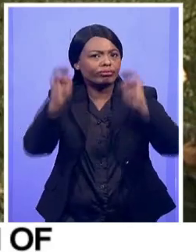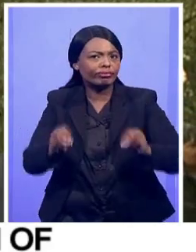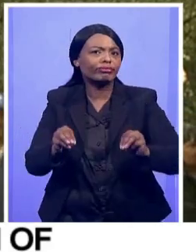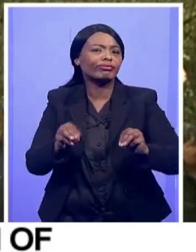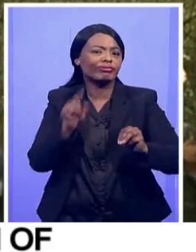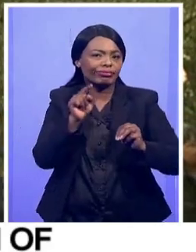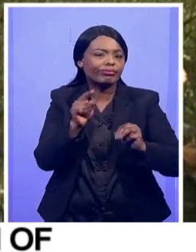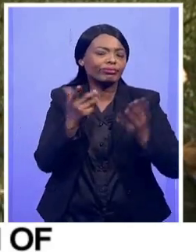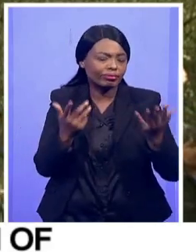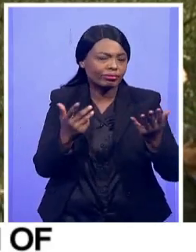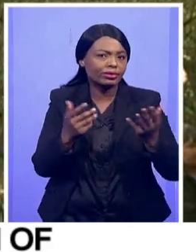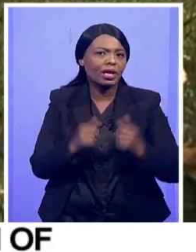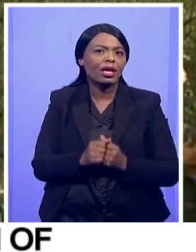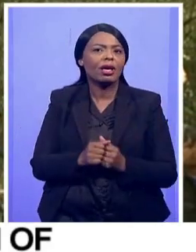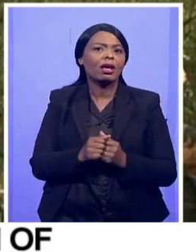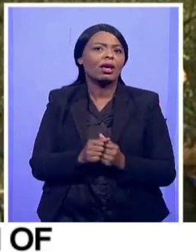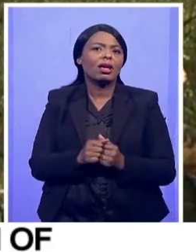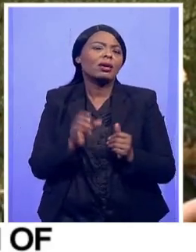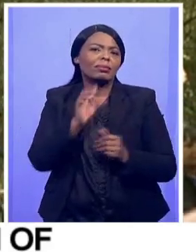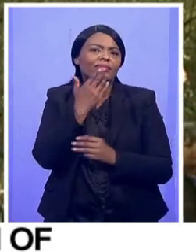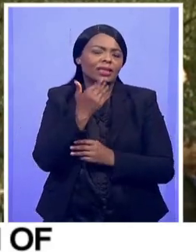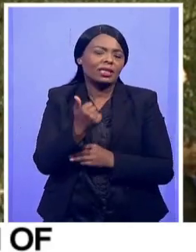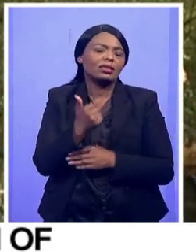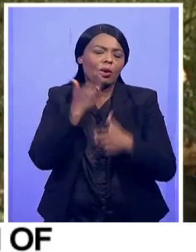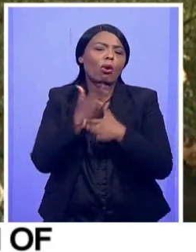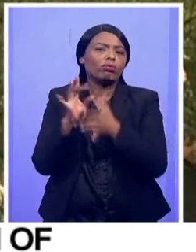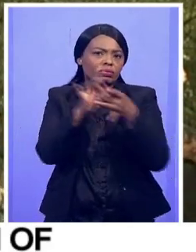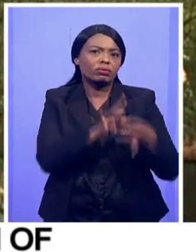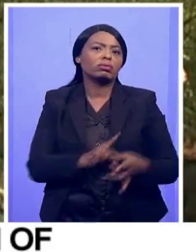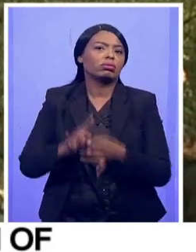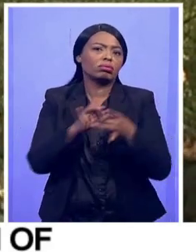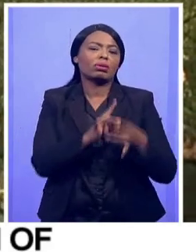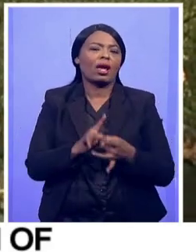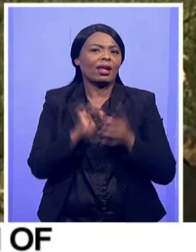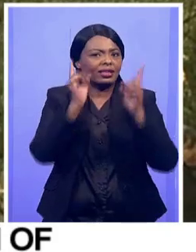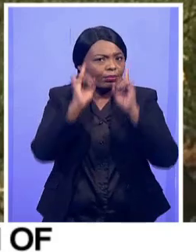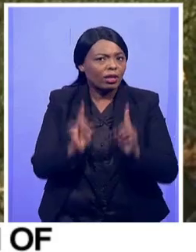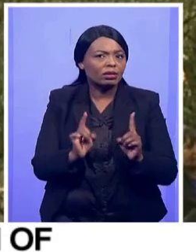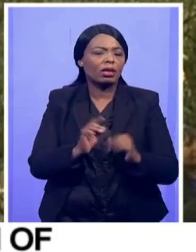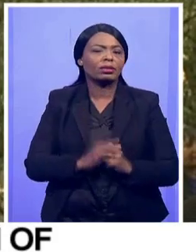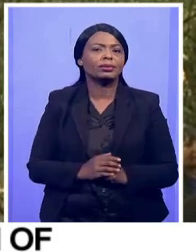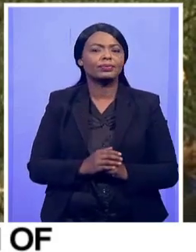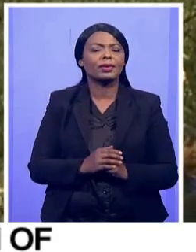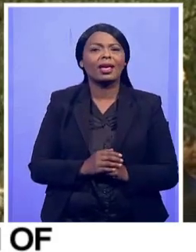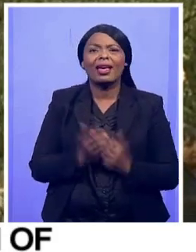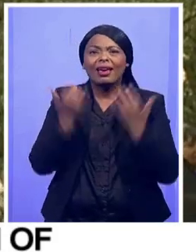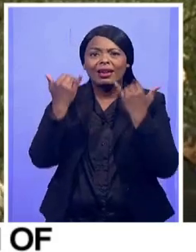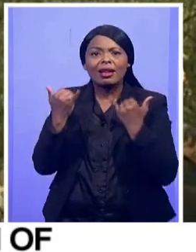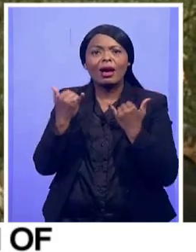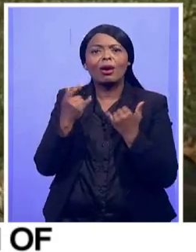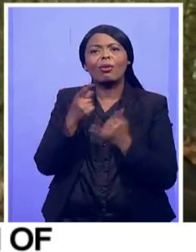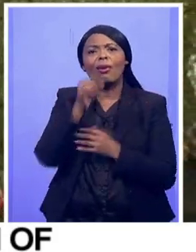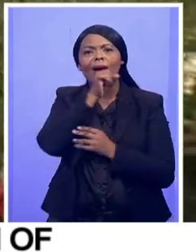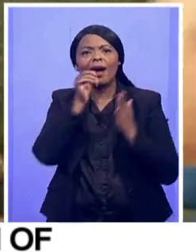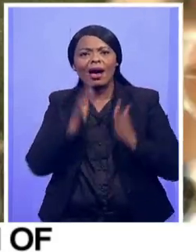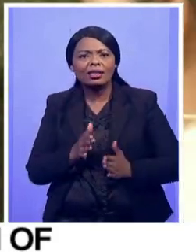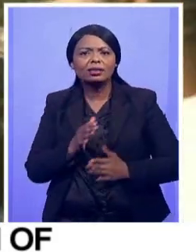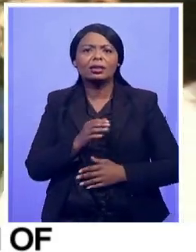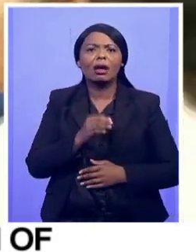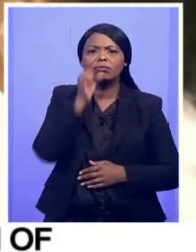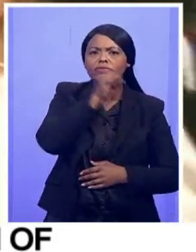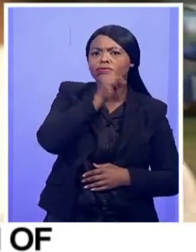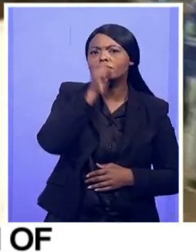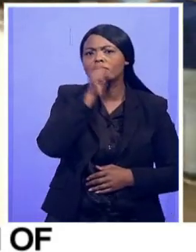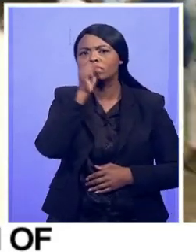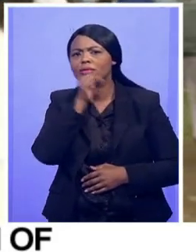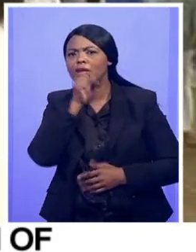got. Let's rather keep working together, because it's special. Tell us a bit about the artists that are performing at this concert here, this protest concert.